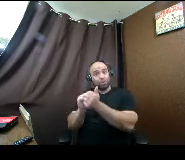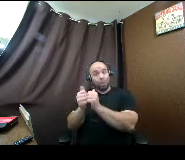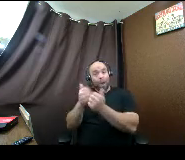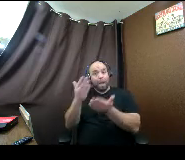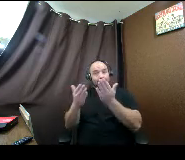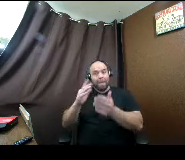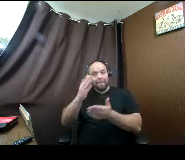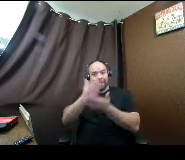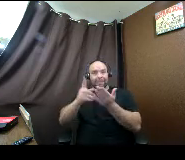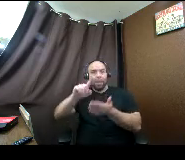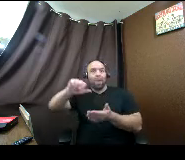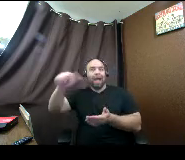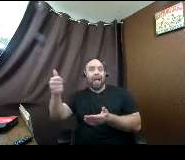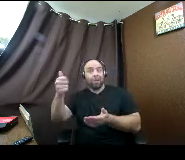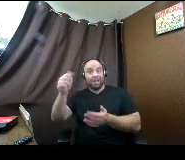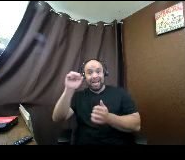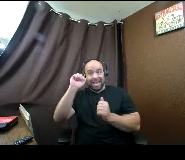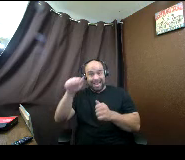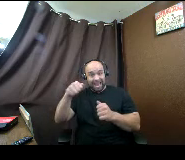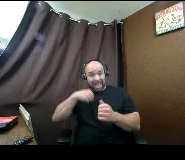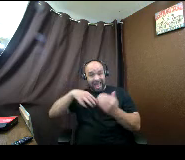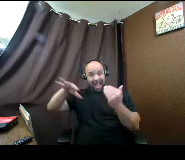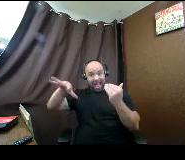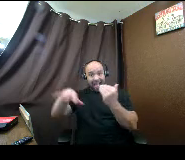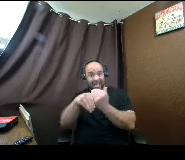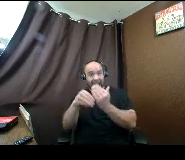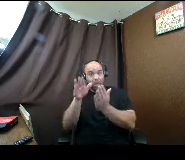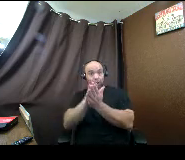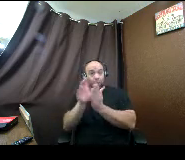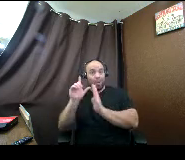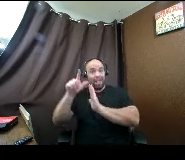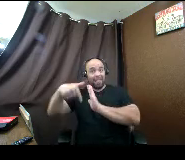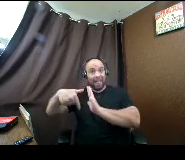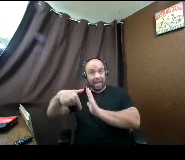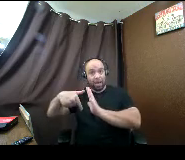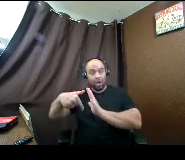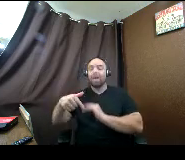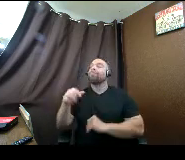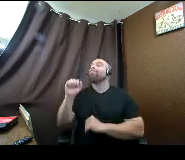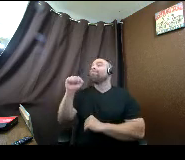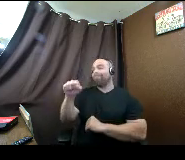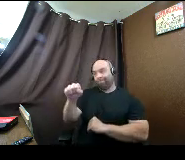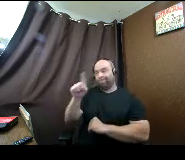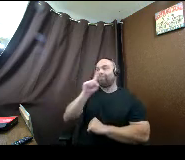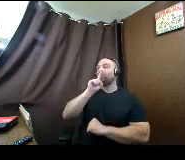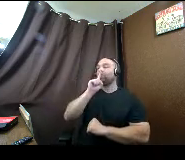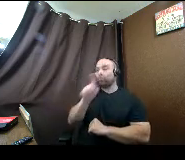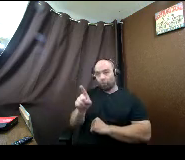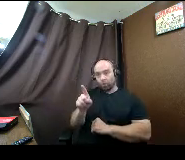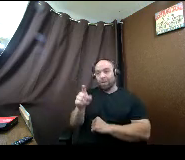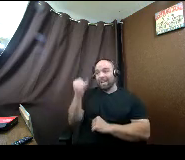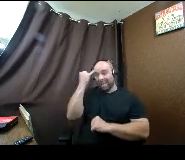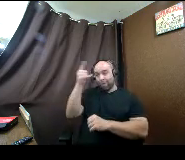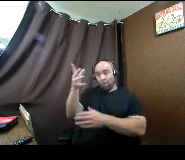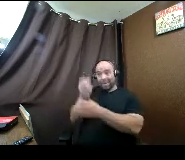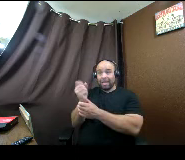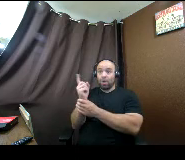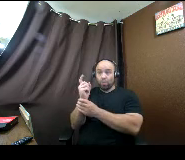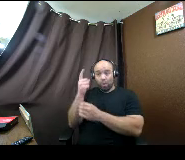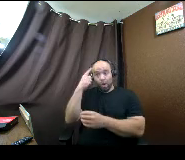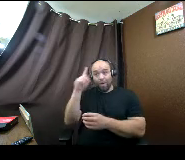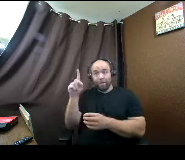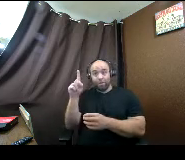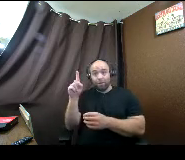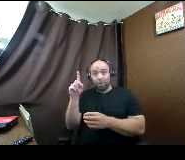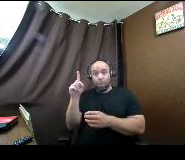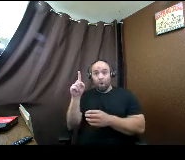Can I add a school later? Oh, definitely. I encourage you if you get record. recruited for sports, you want to make sure you're applying.